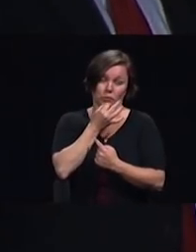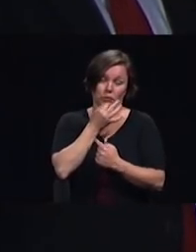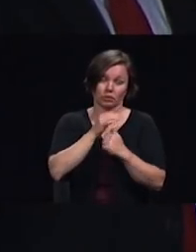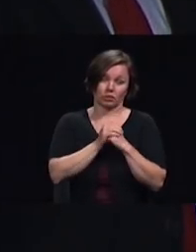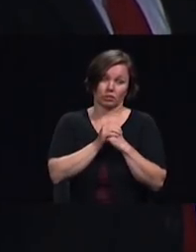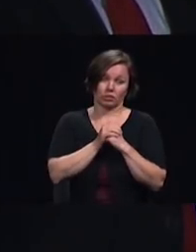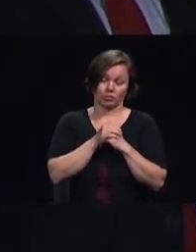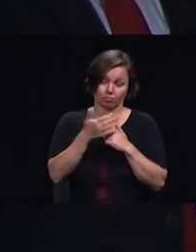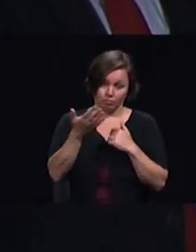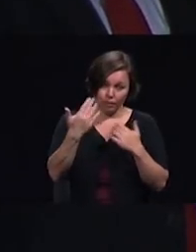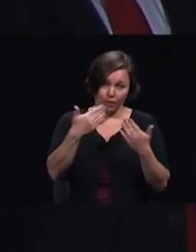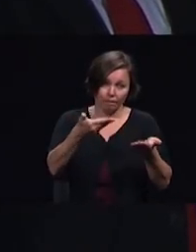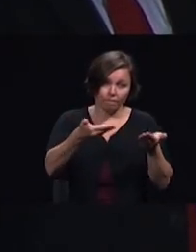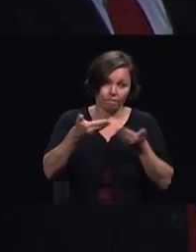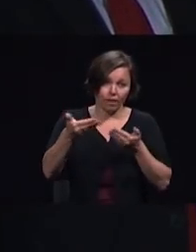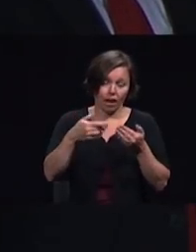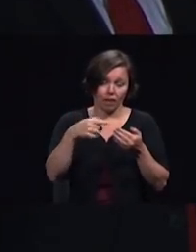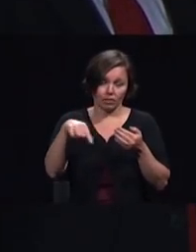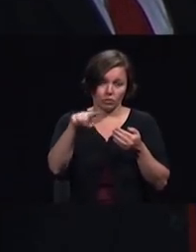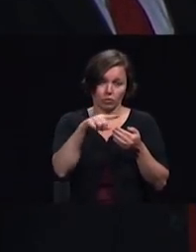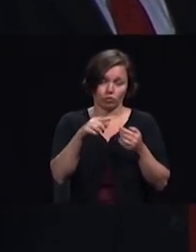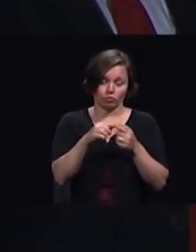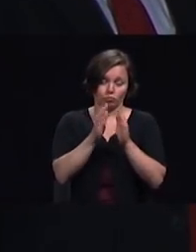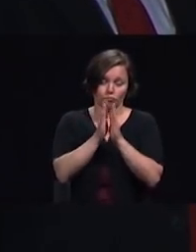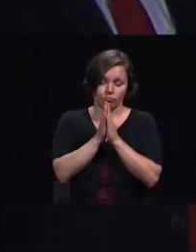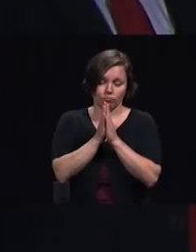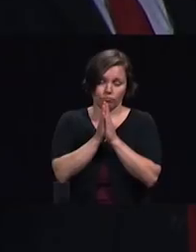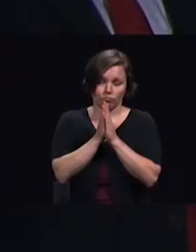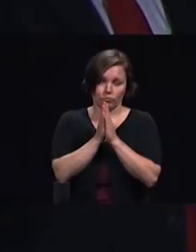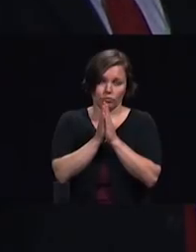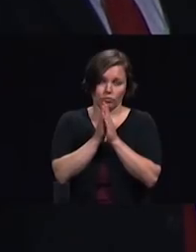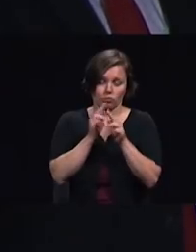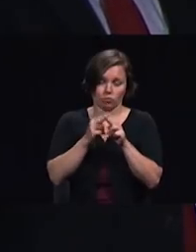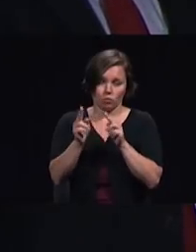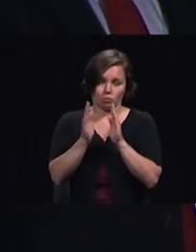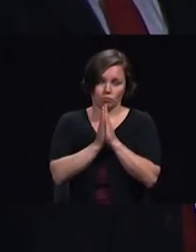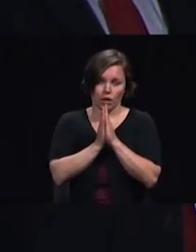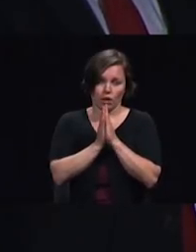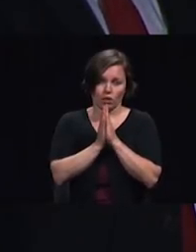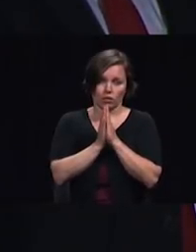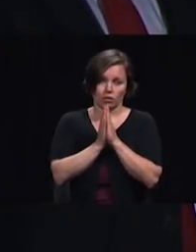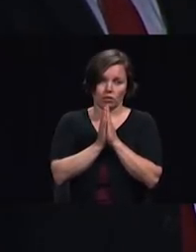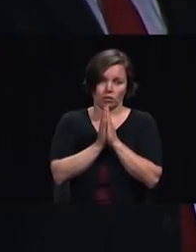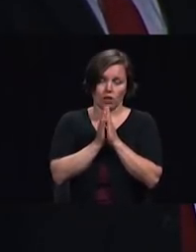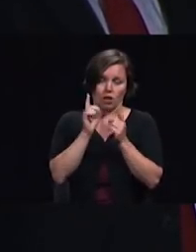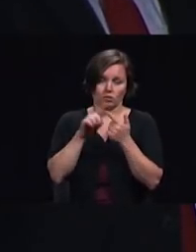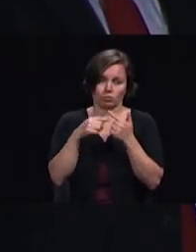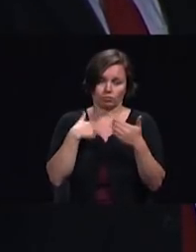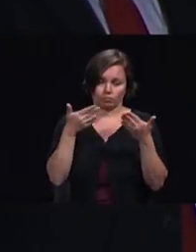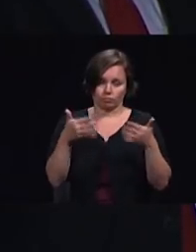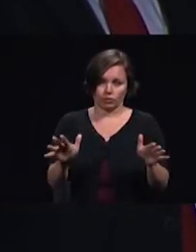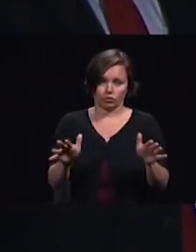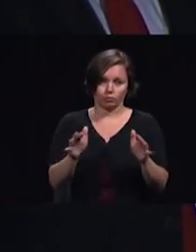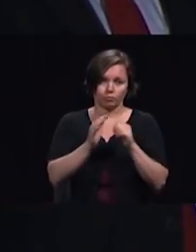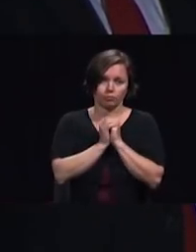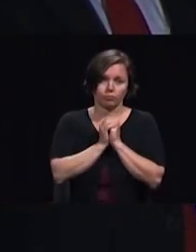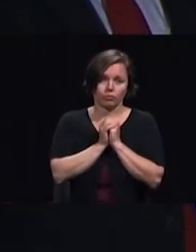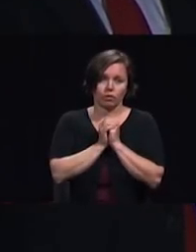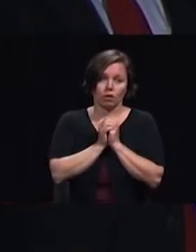to pray short prayers I will close and I ask you to remain standing